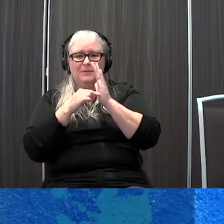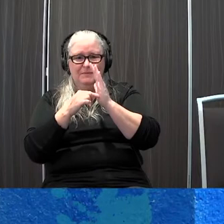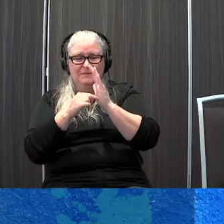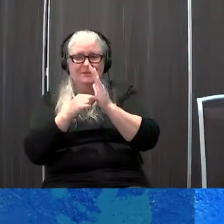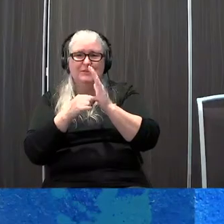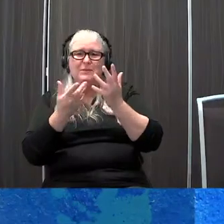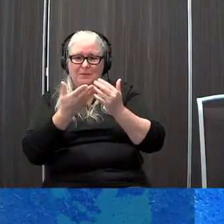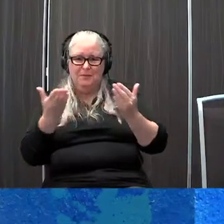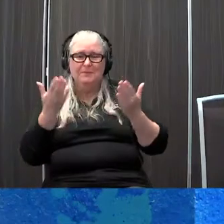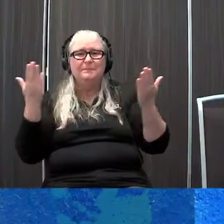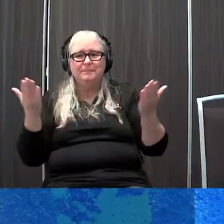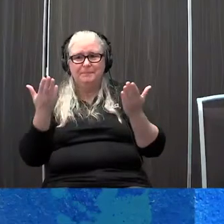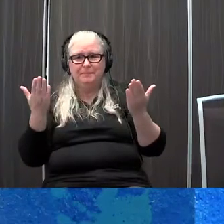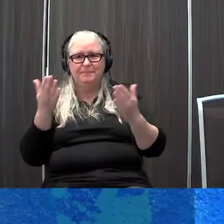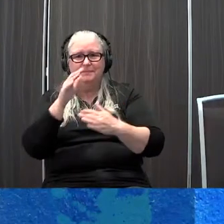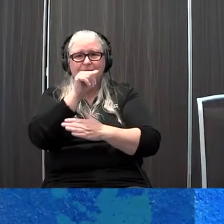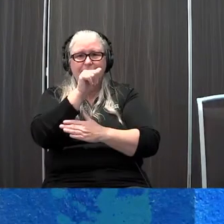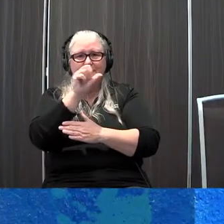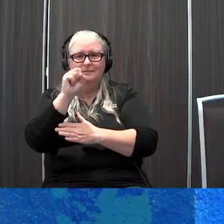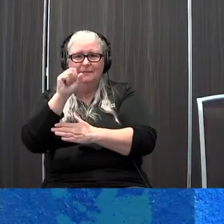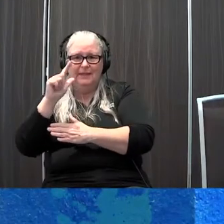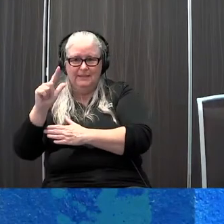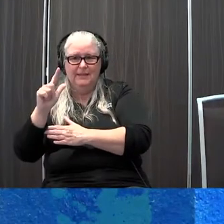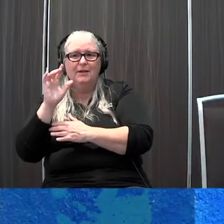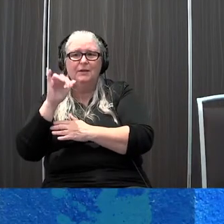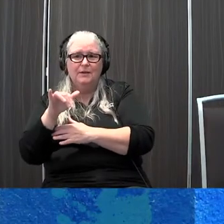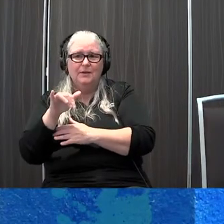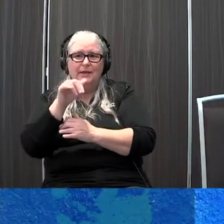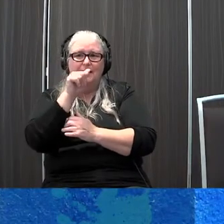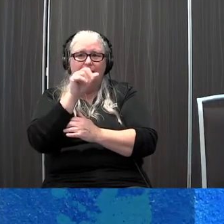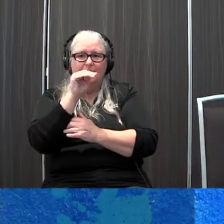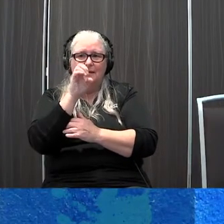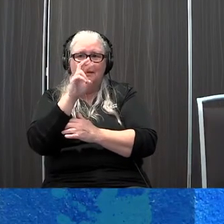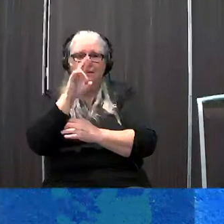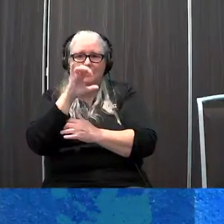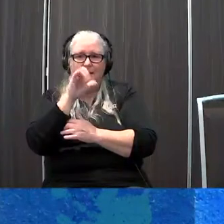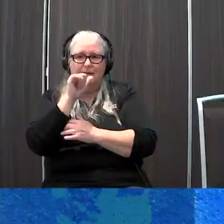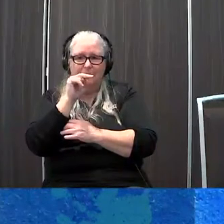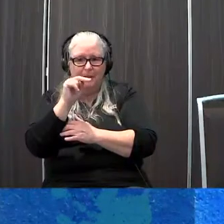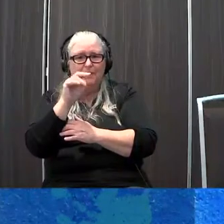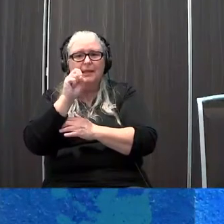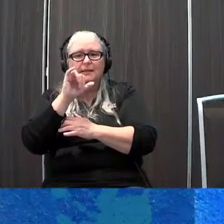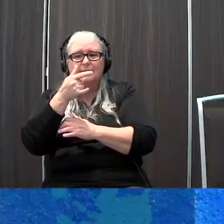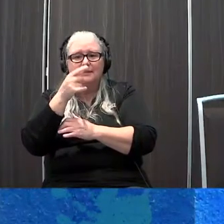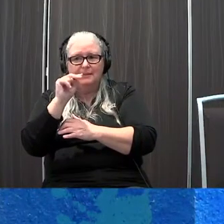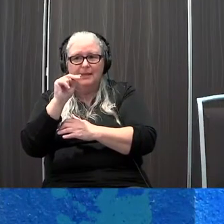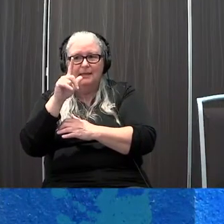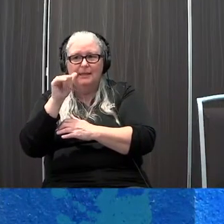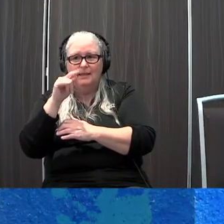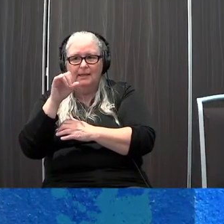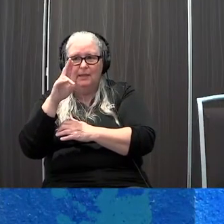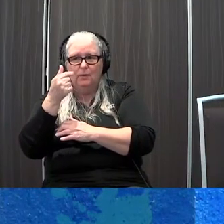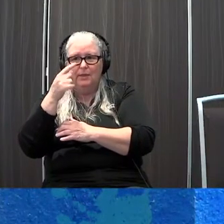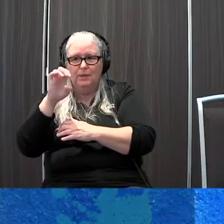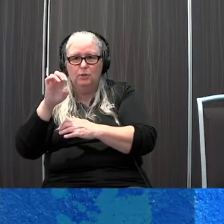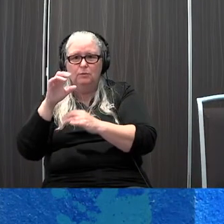so American Sign Language is one form of communication that can